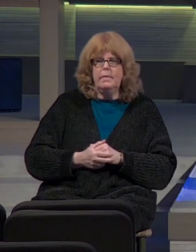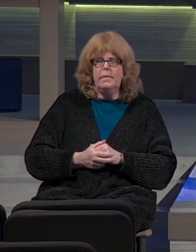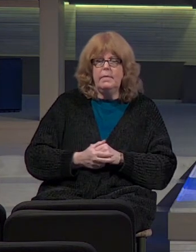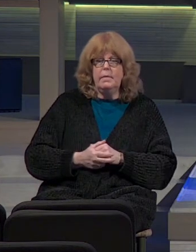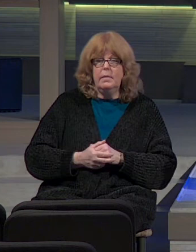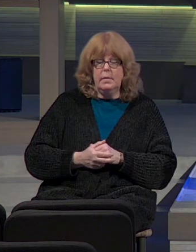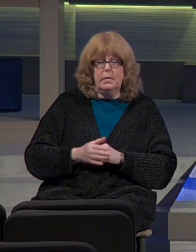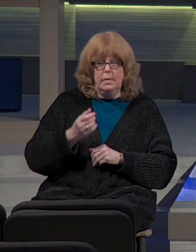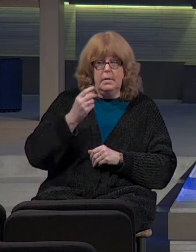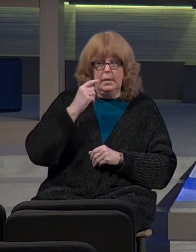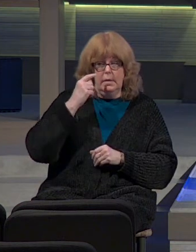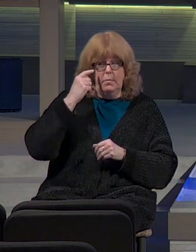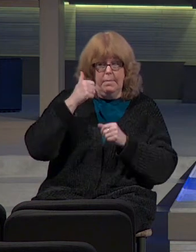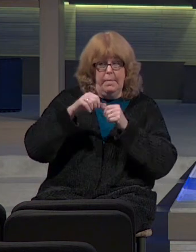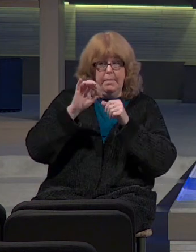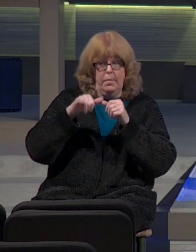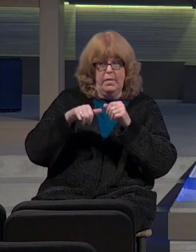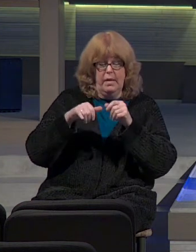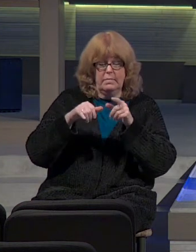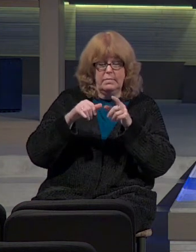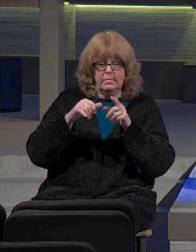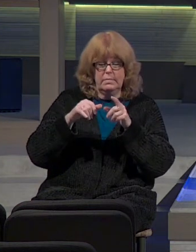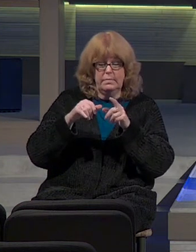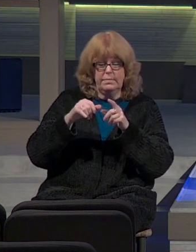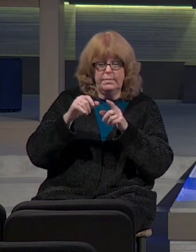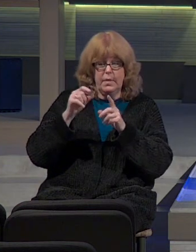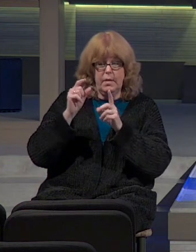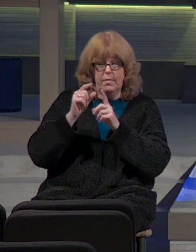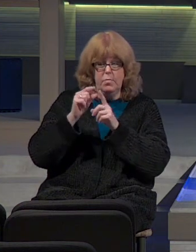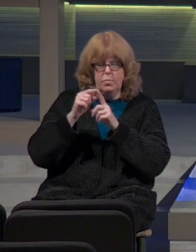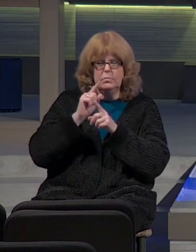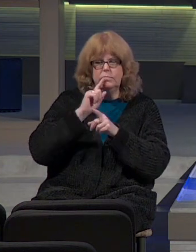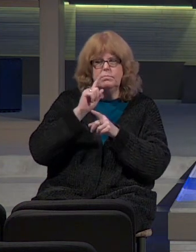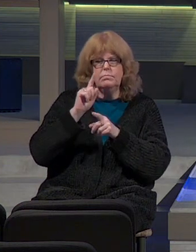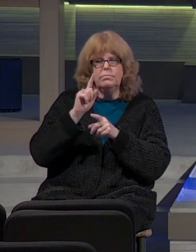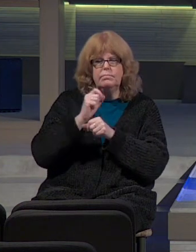Get that in your mind. The words are confirmed.